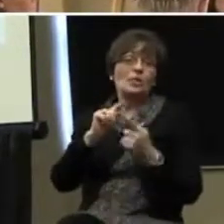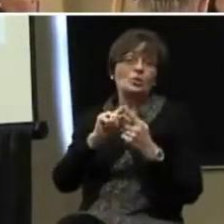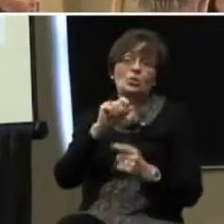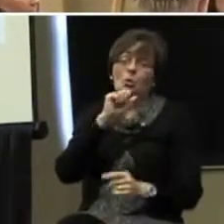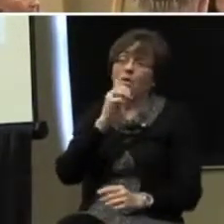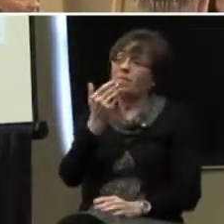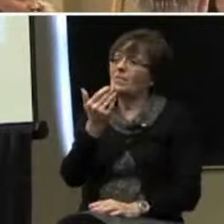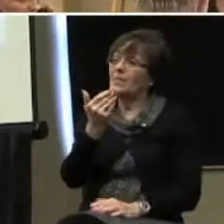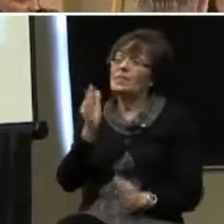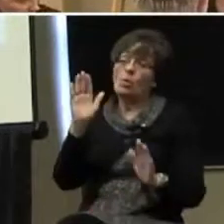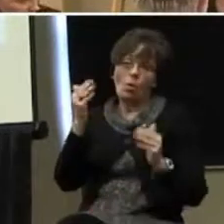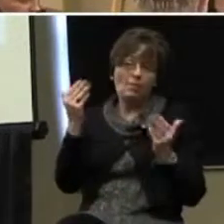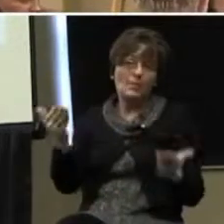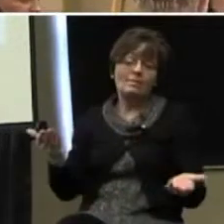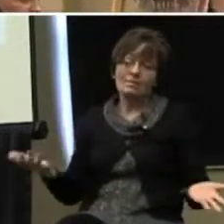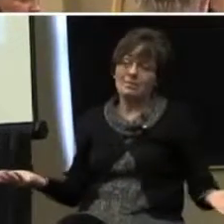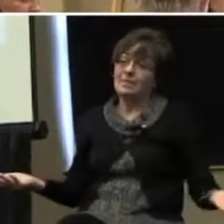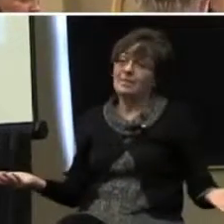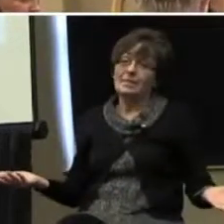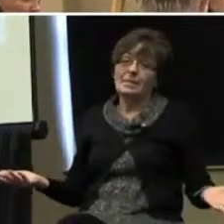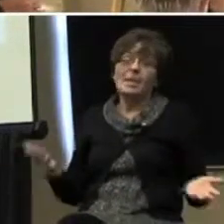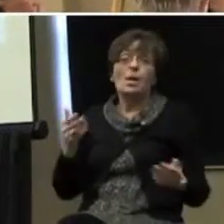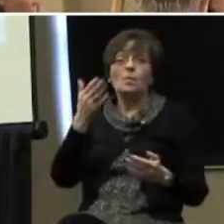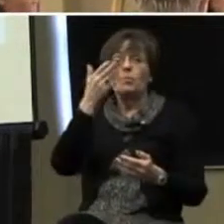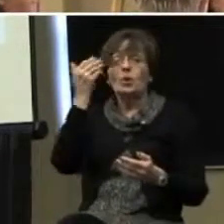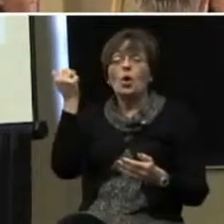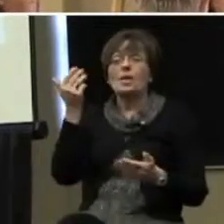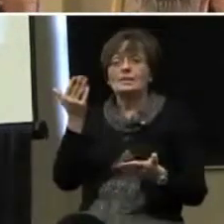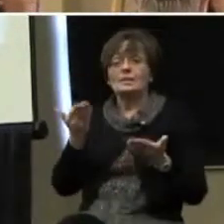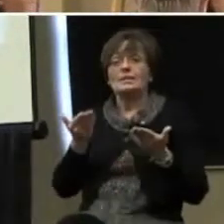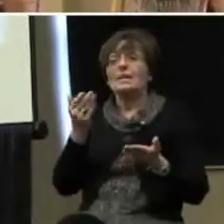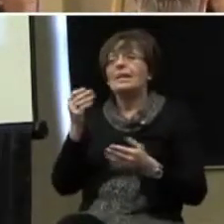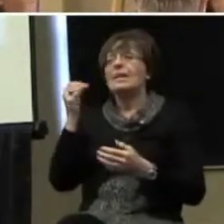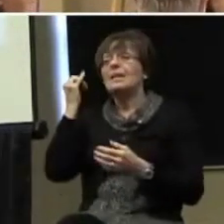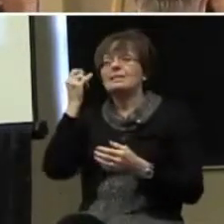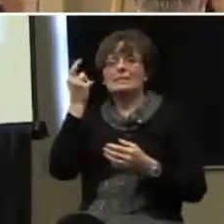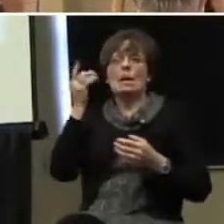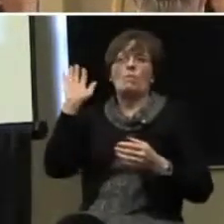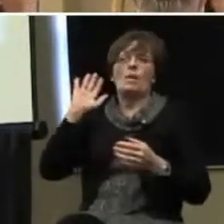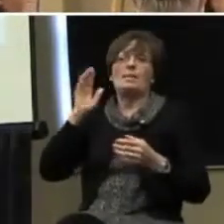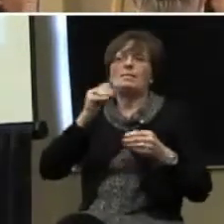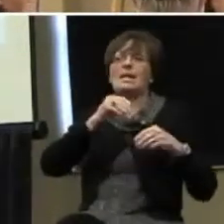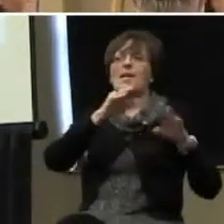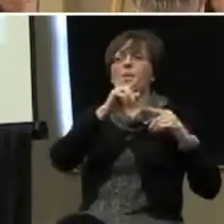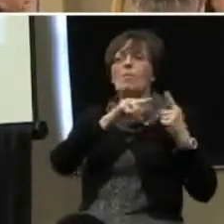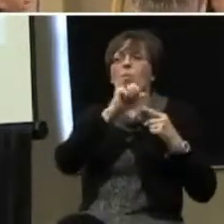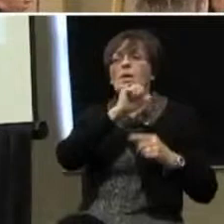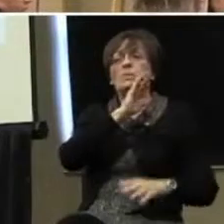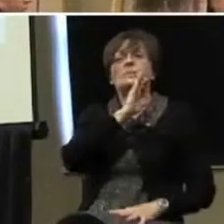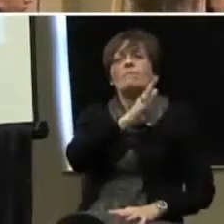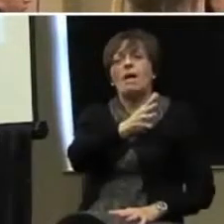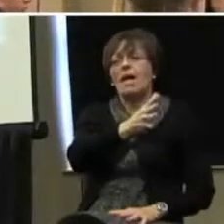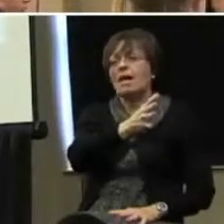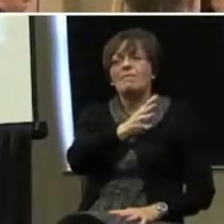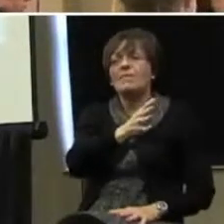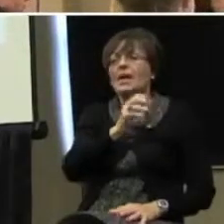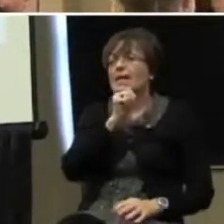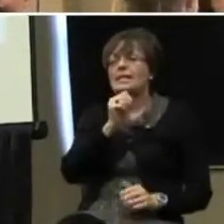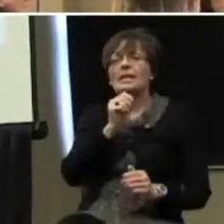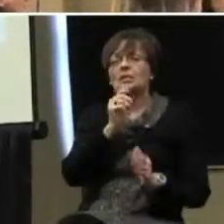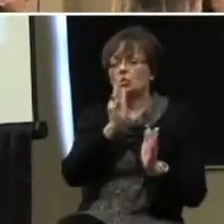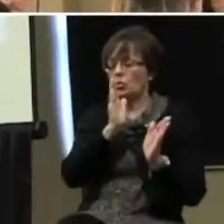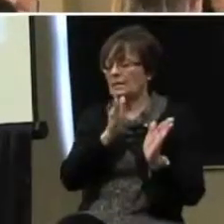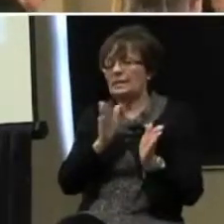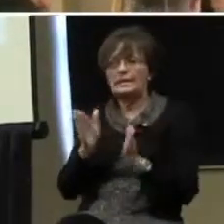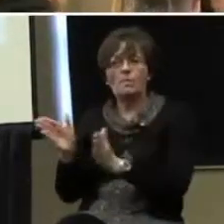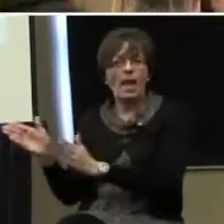-old, then you need to teach toileting to a 15-year-old, because chances are somebody gave up on it at 5 and didn't do it systematically.